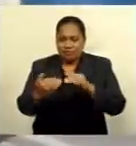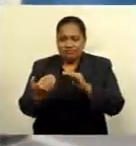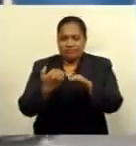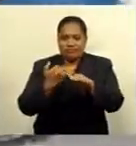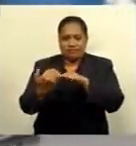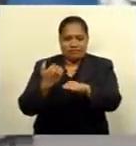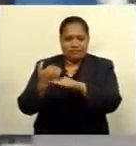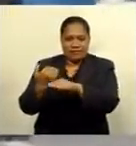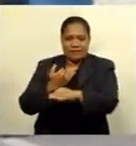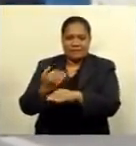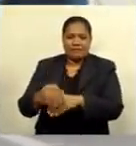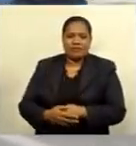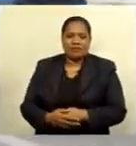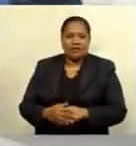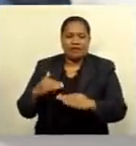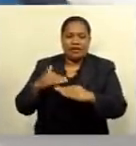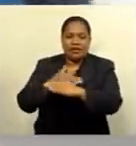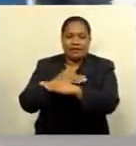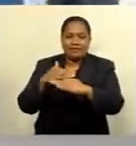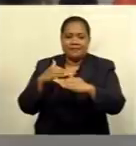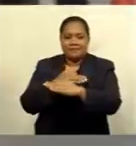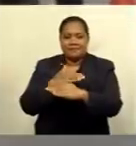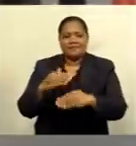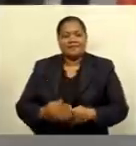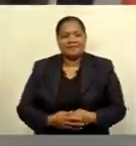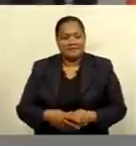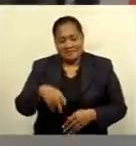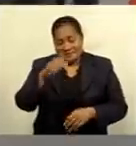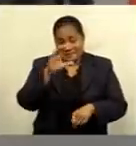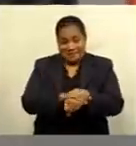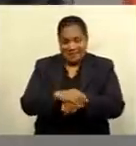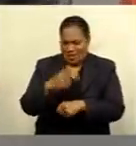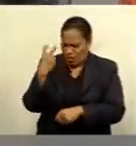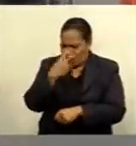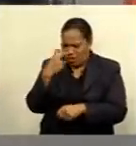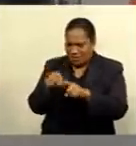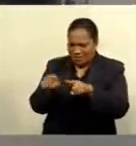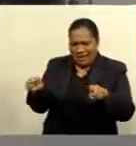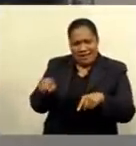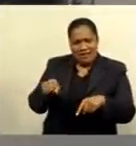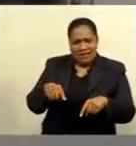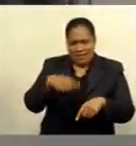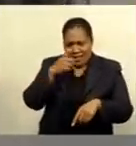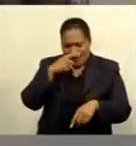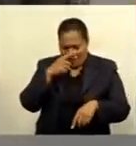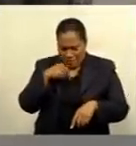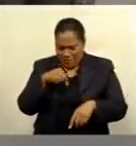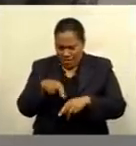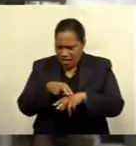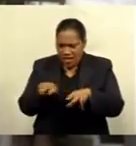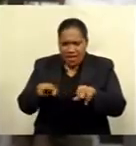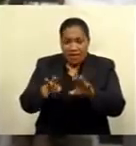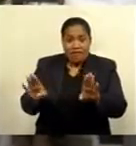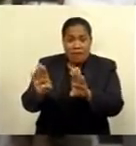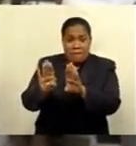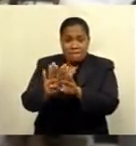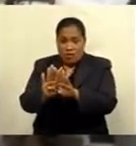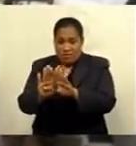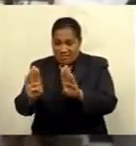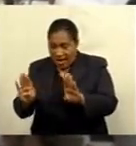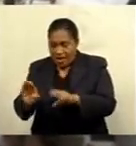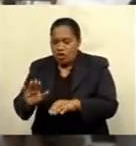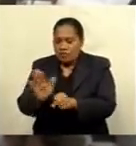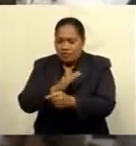Police continue to monitor the movement of people and exchange of goods at the border, ensuring adherence to COVID-safe